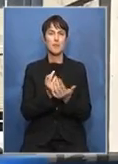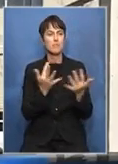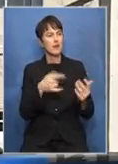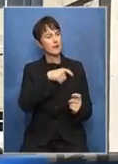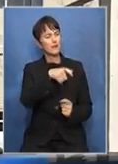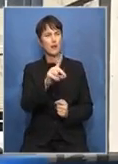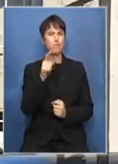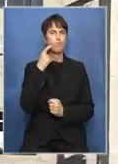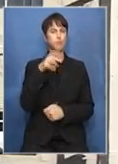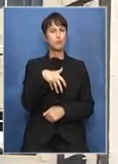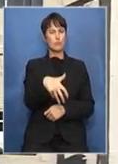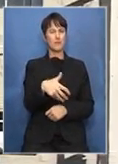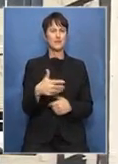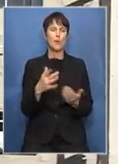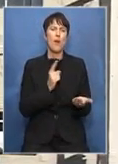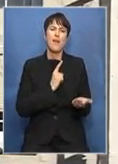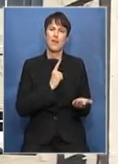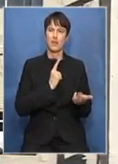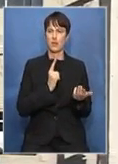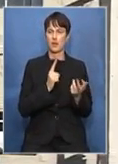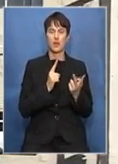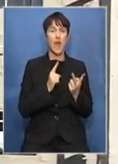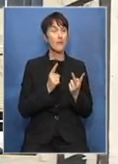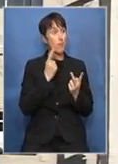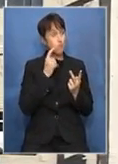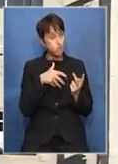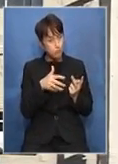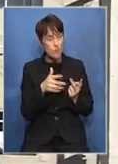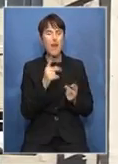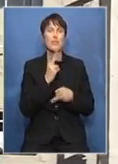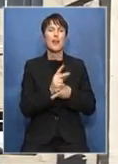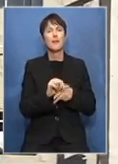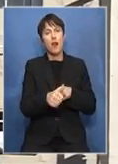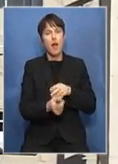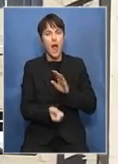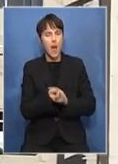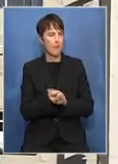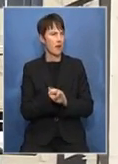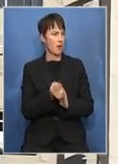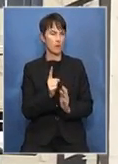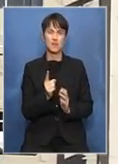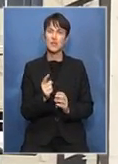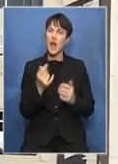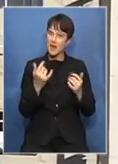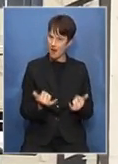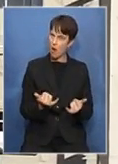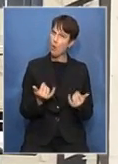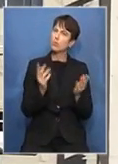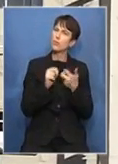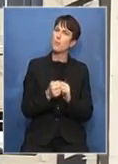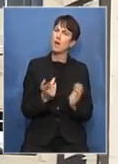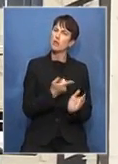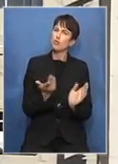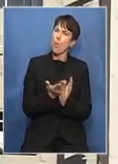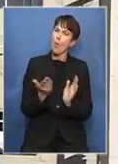get pregnant and what are the consequences and why are the schools punishing only female learners. And